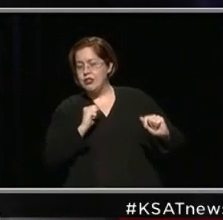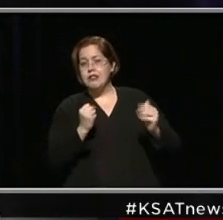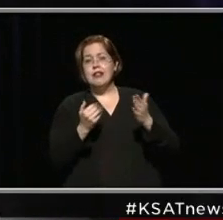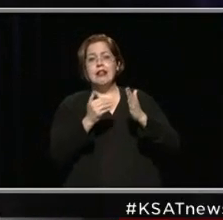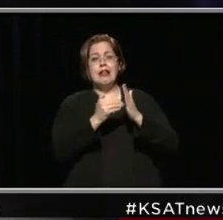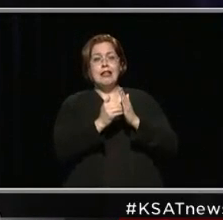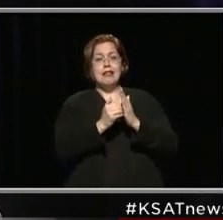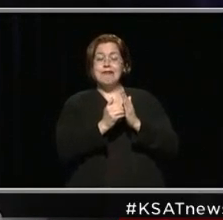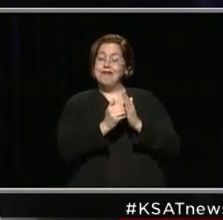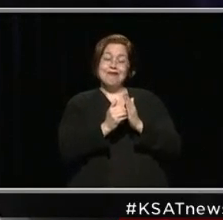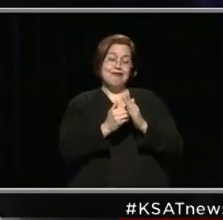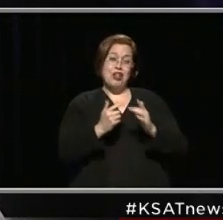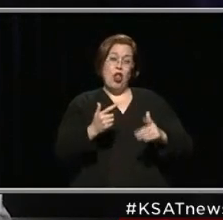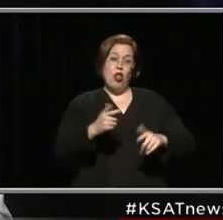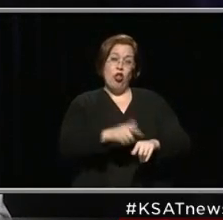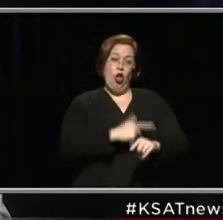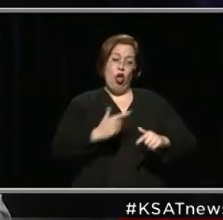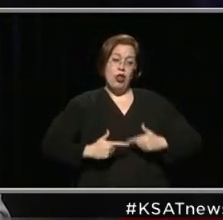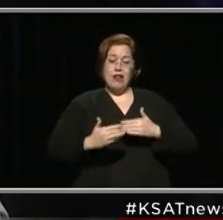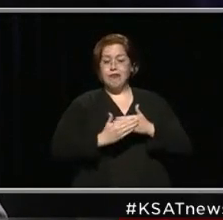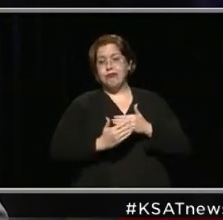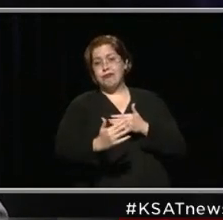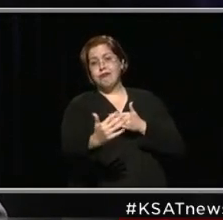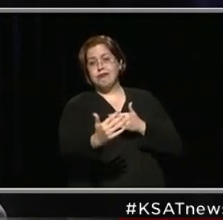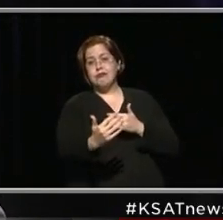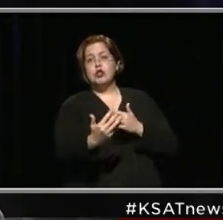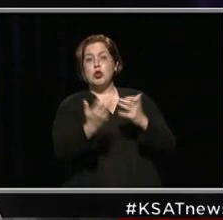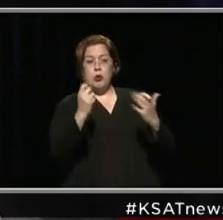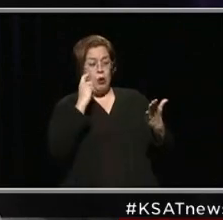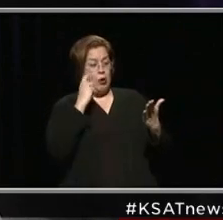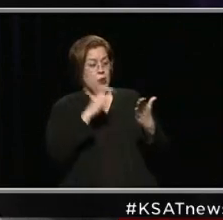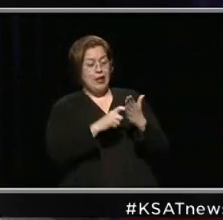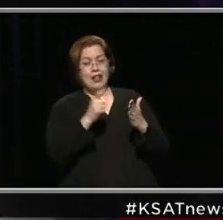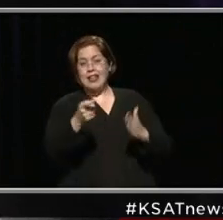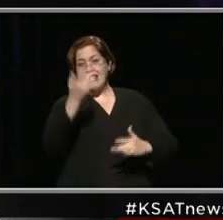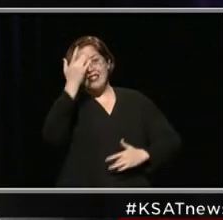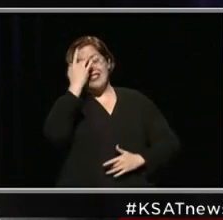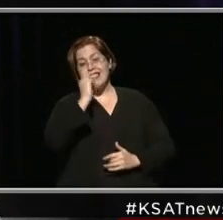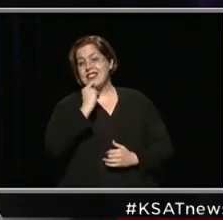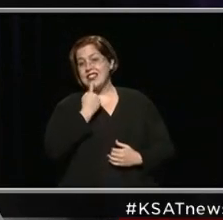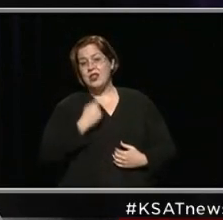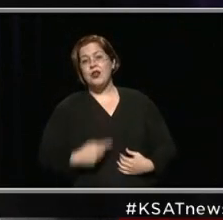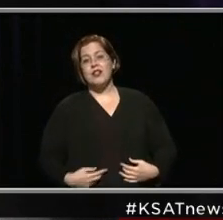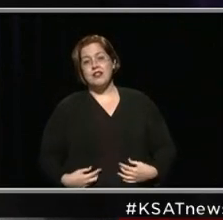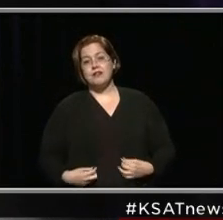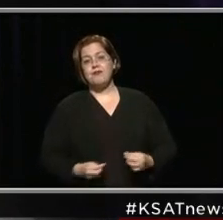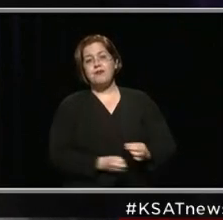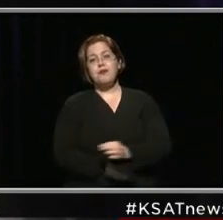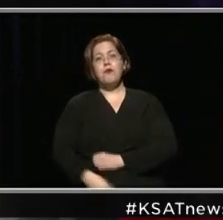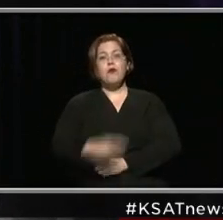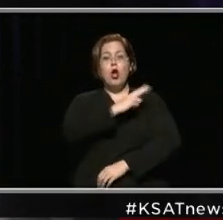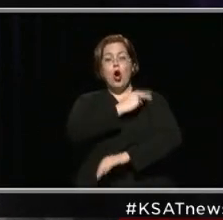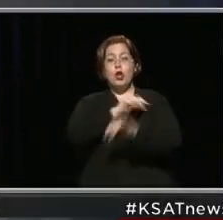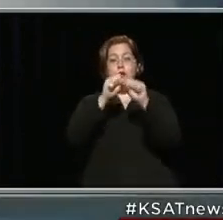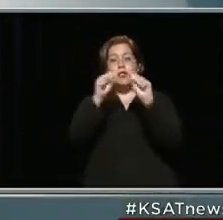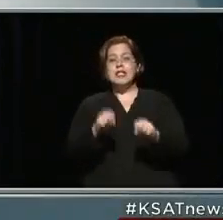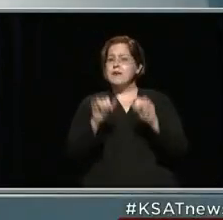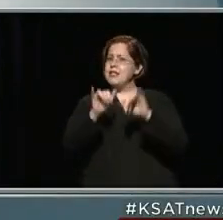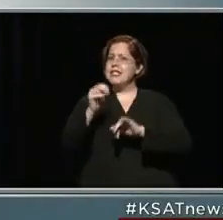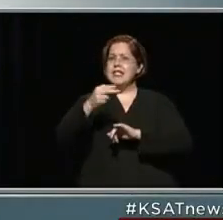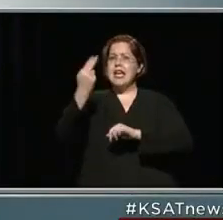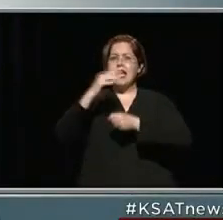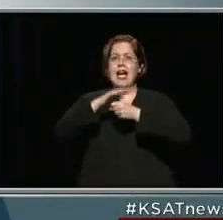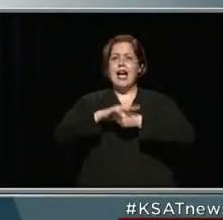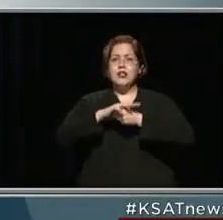with a lot of life to live. And so we want to all recognize the seriousness of this pandemic. Our hospital systems remain under high